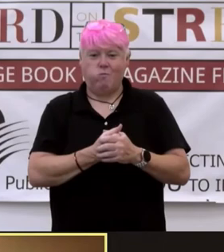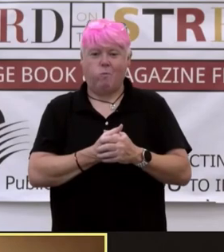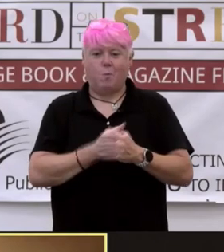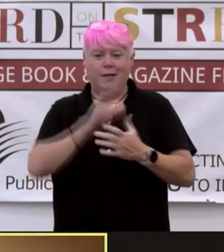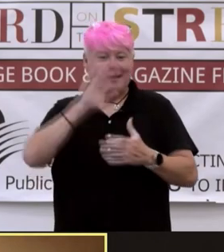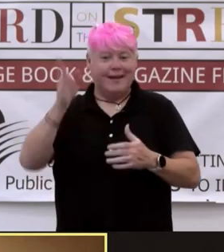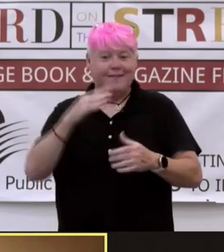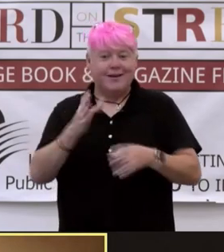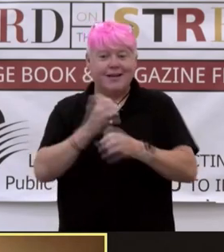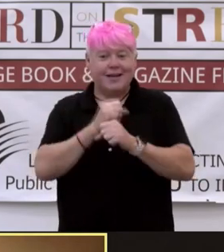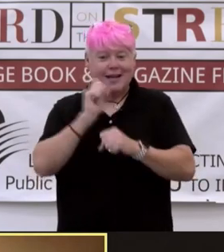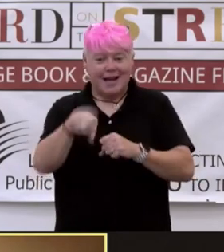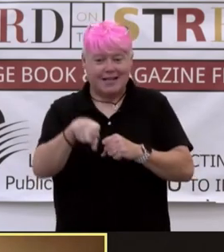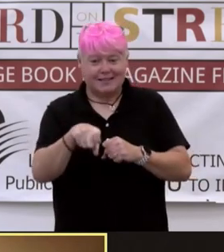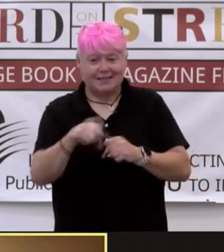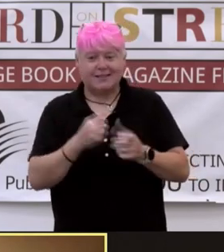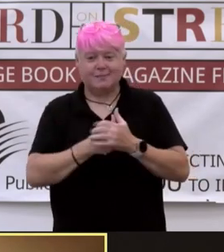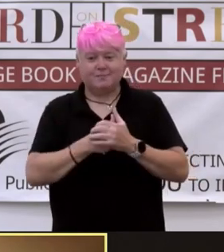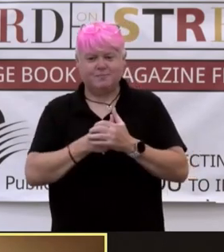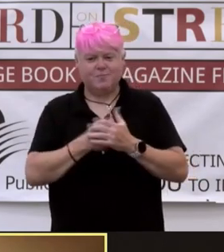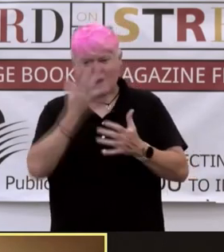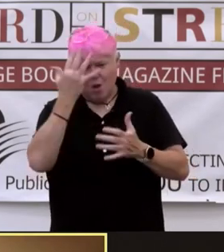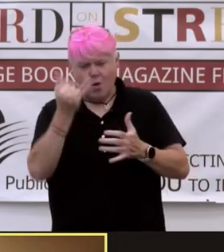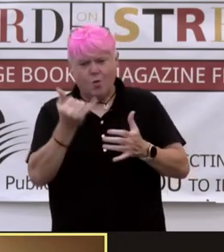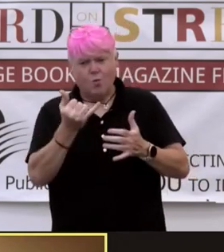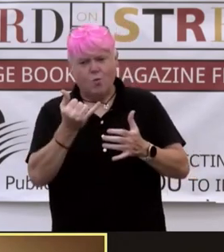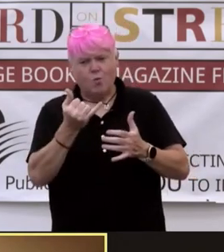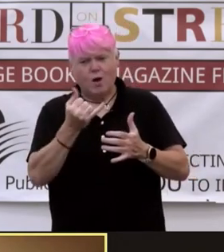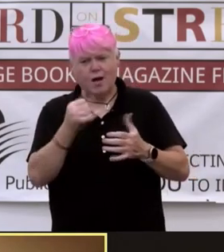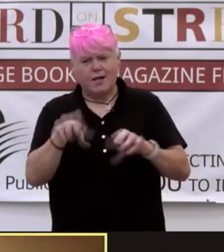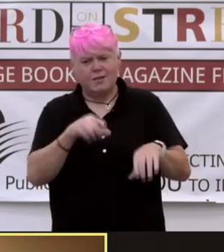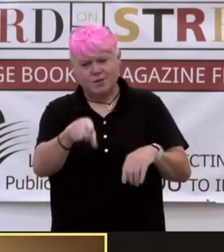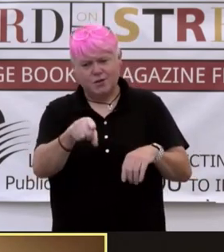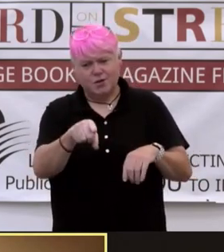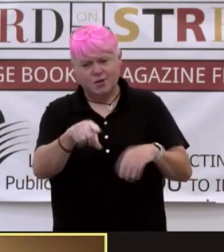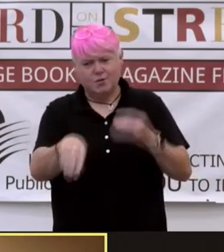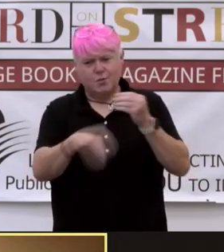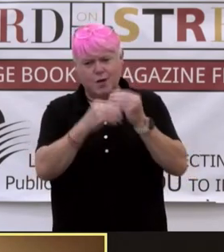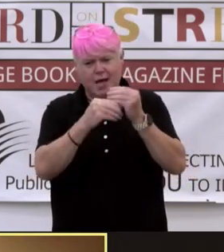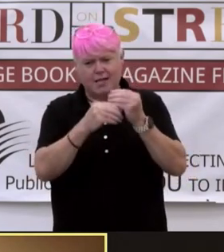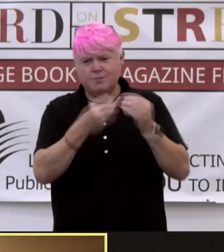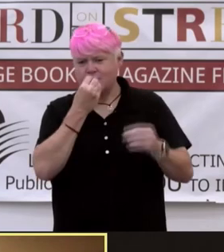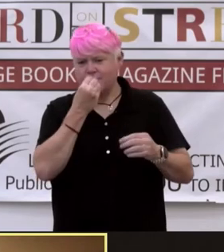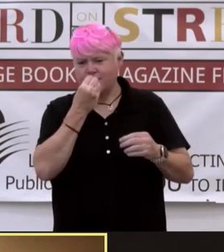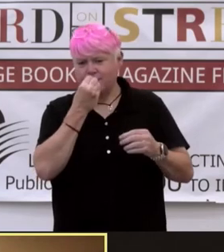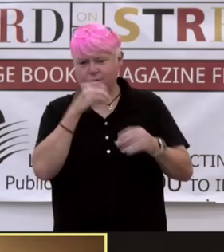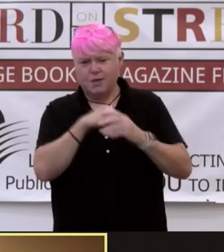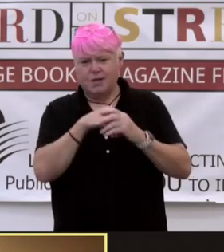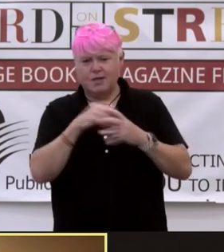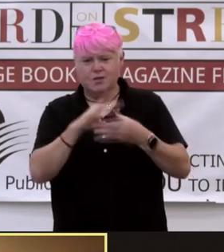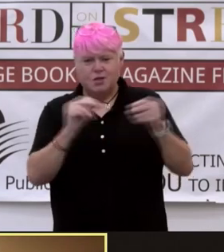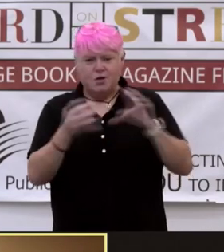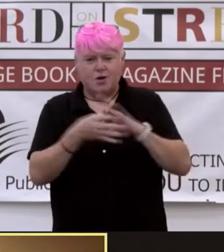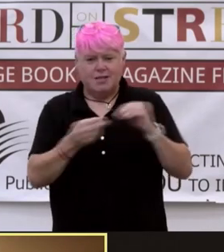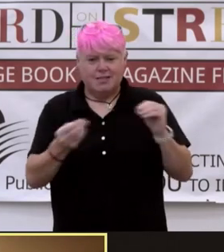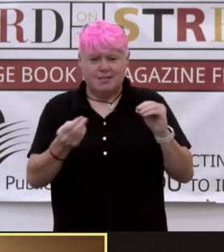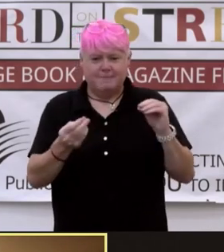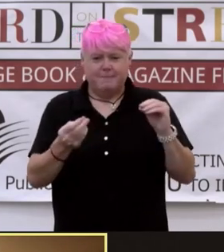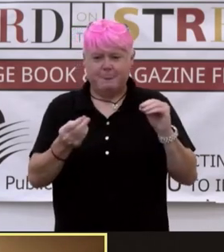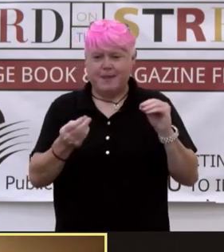Oh, I want, why do you, why do you add so much food to your stories? Okay. So